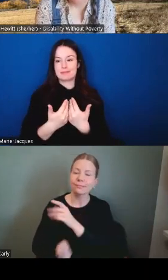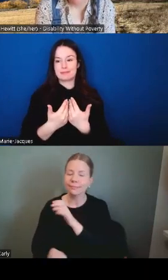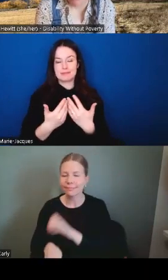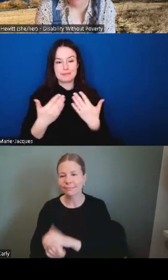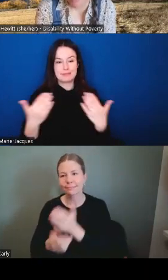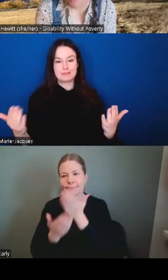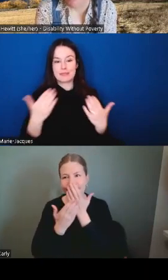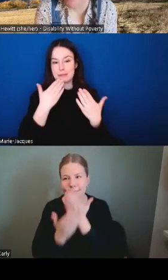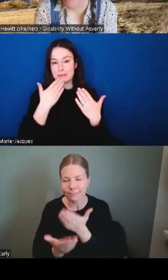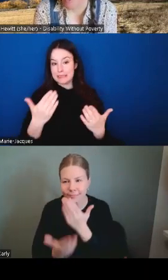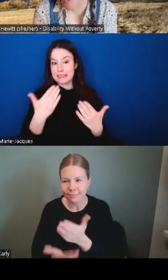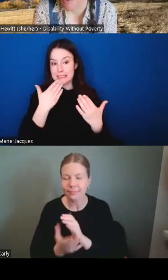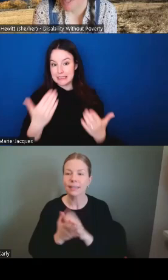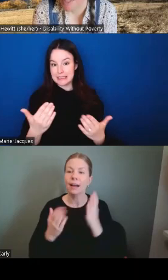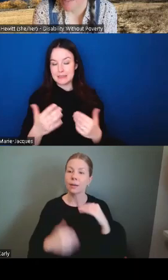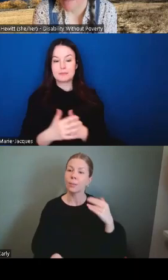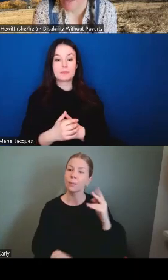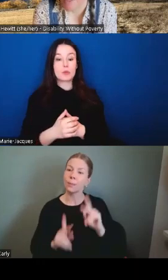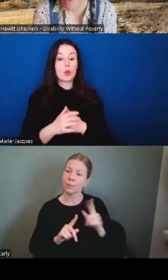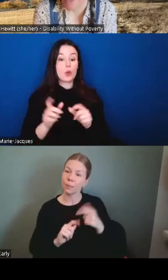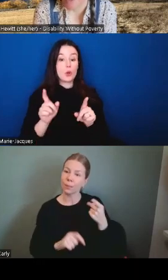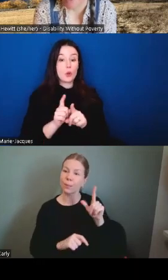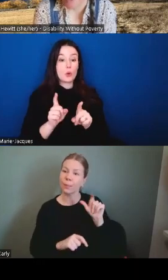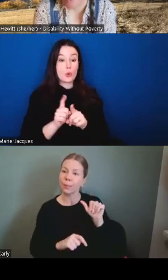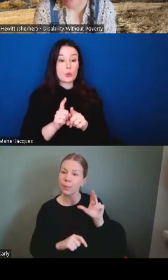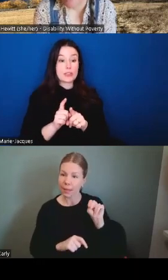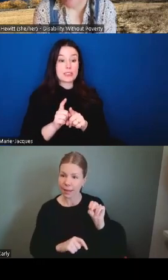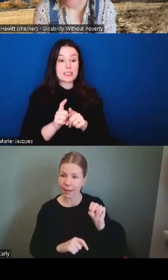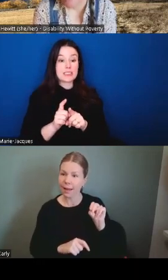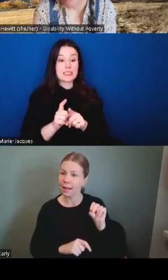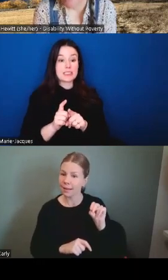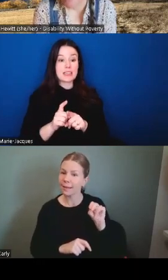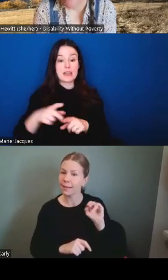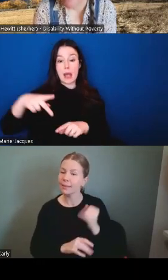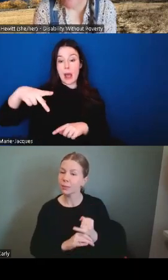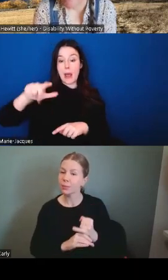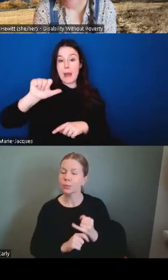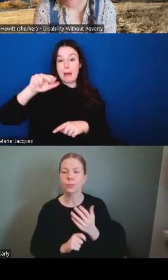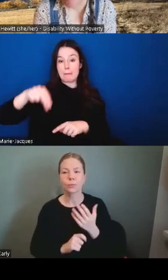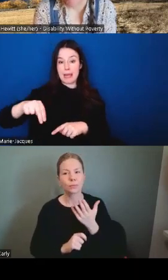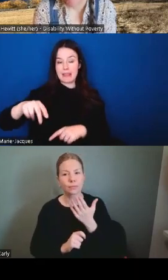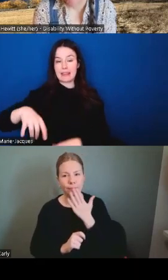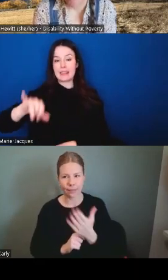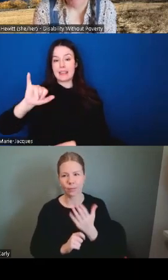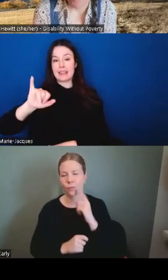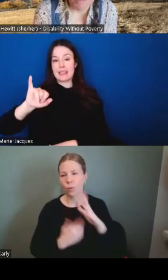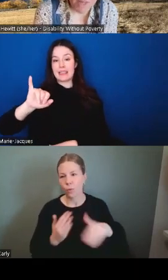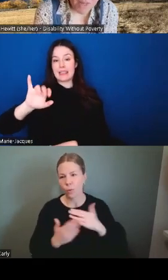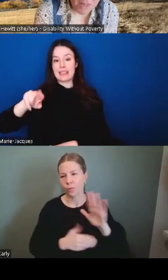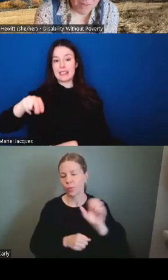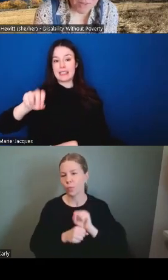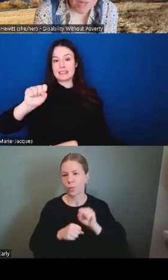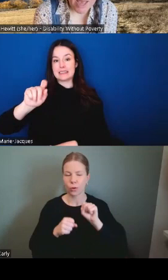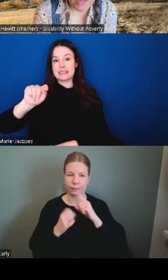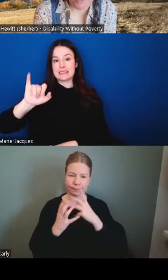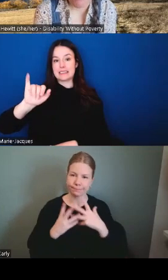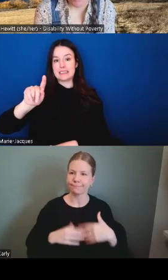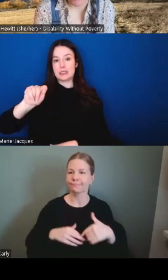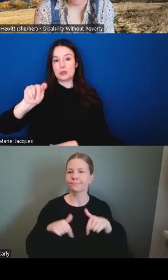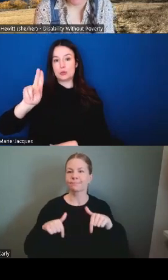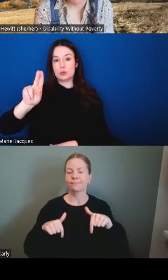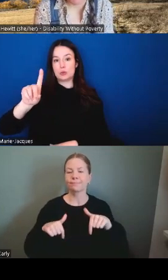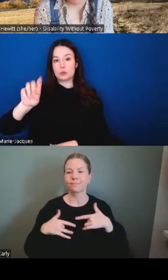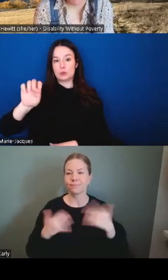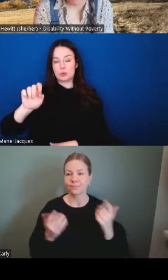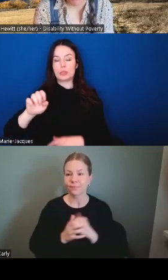for the very hard work that you put into making these uh these as seamless as possible we will make the deck